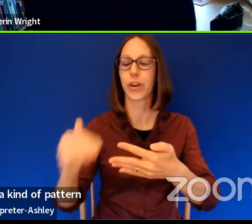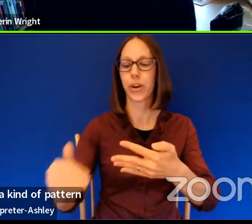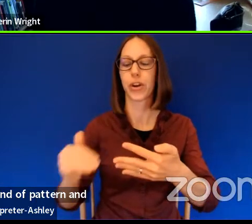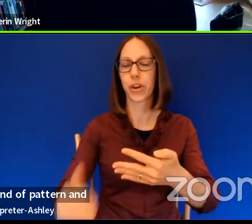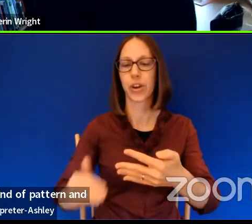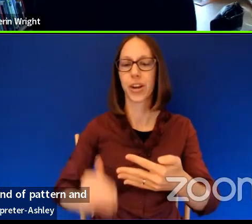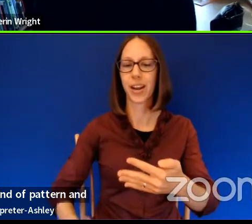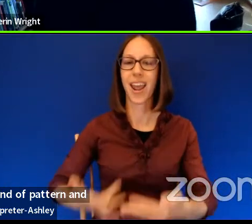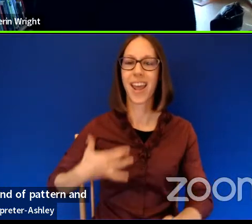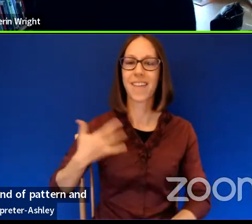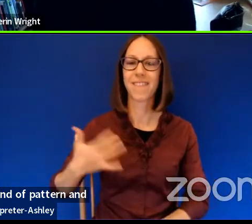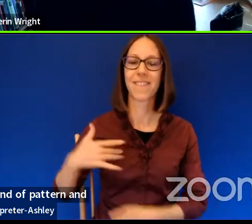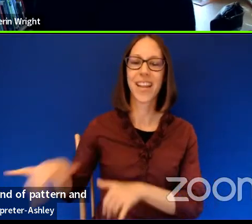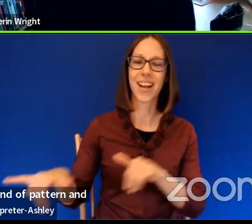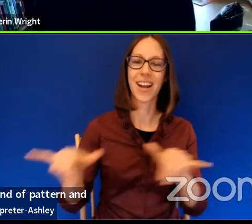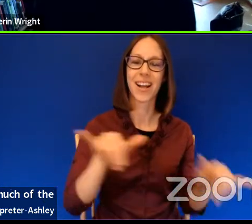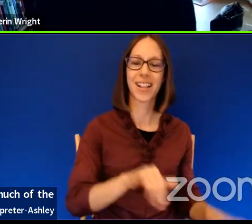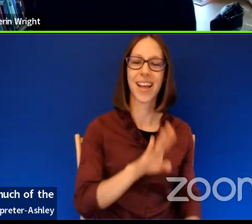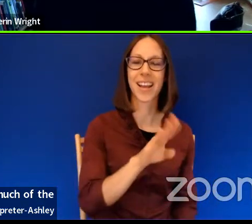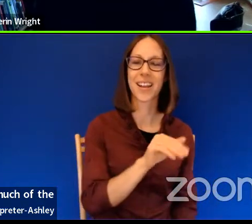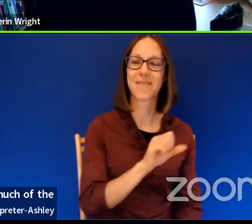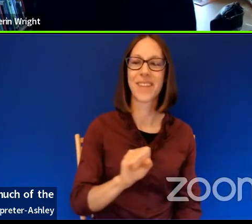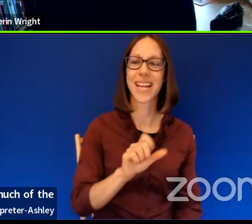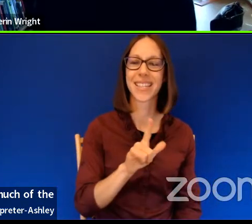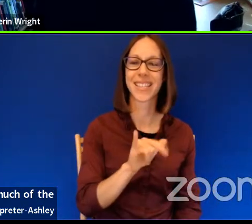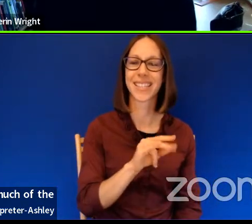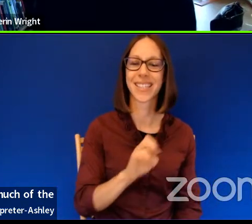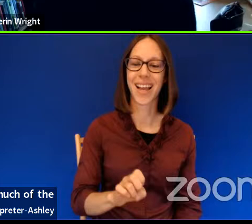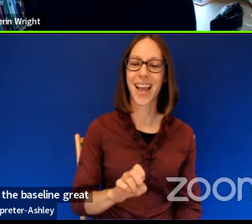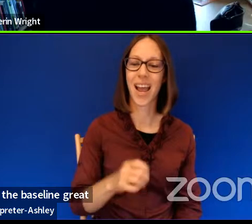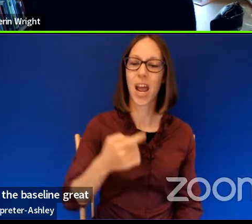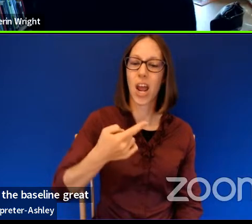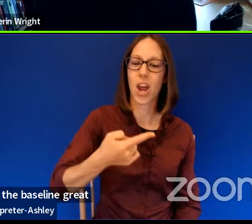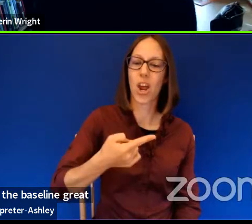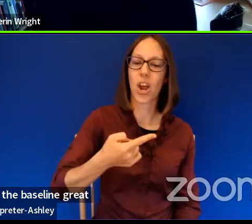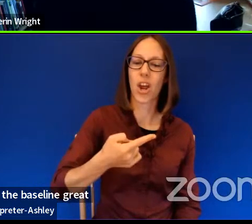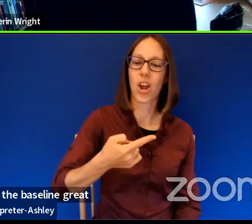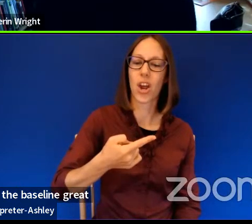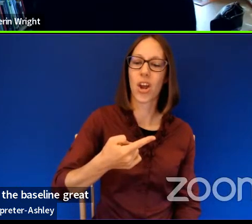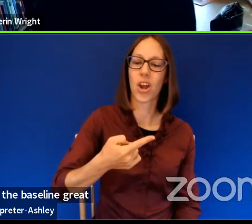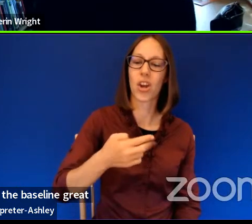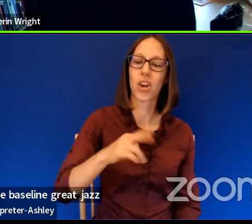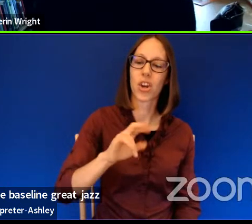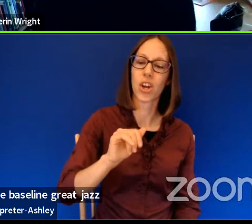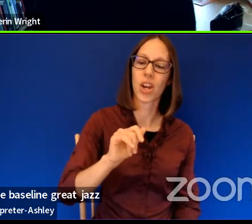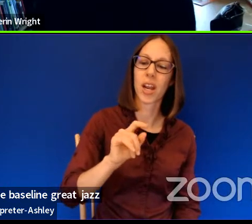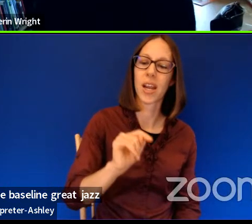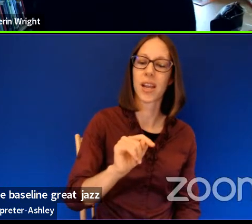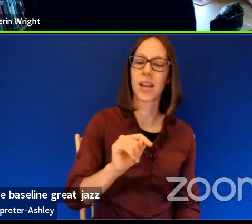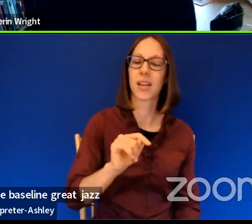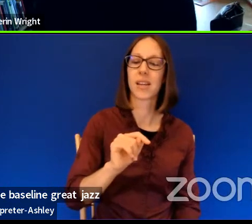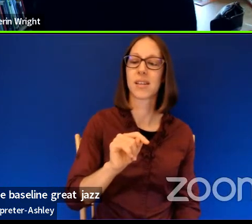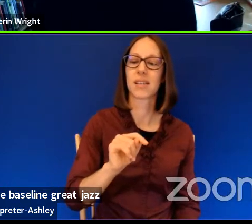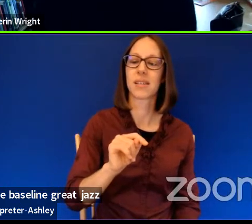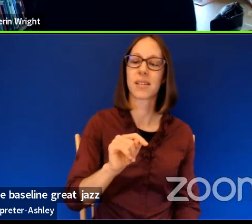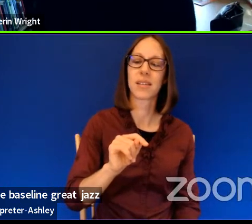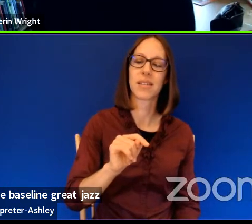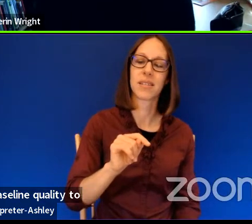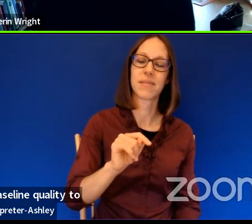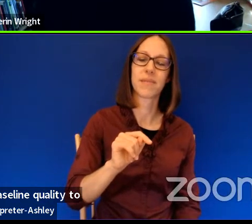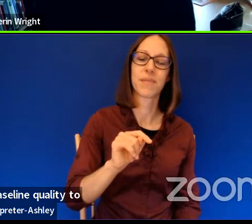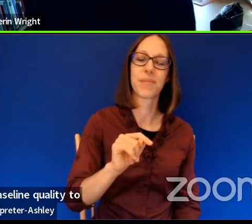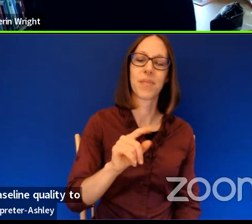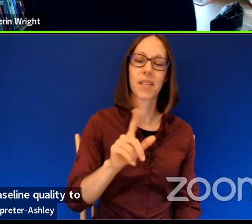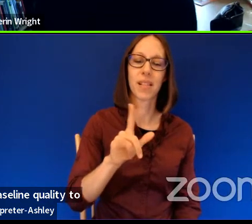baseline in great jazz. Like, I feel like there's a kind of baseline quality to a lot of your work. Um,